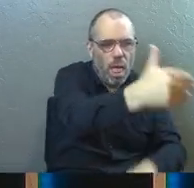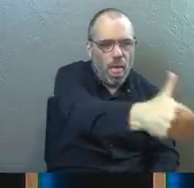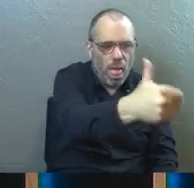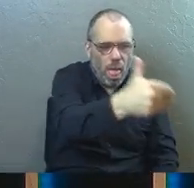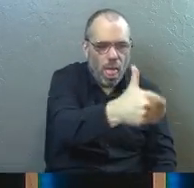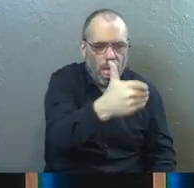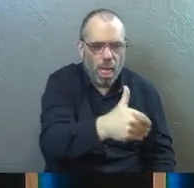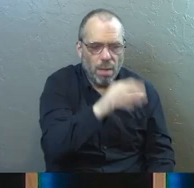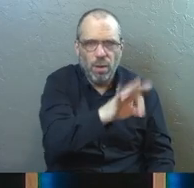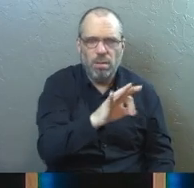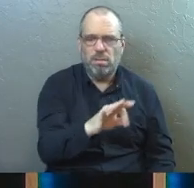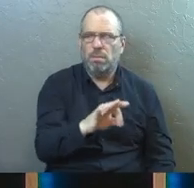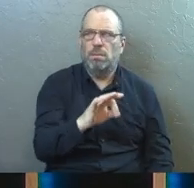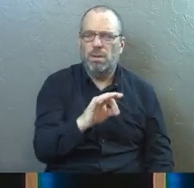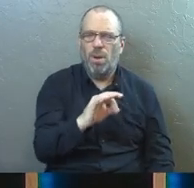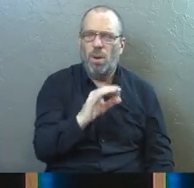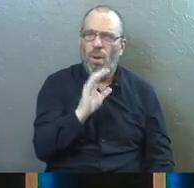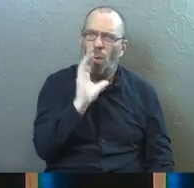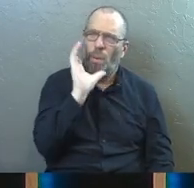That's weird.